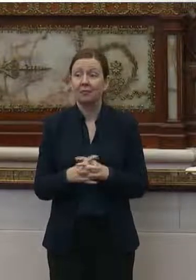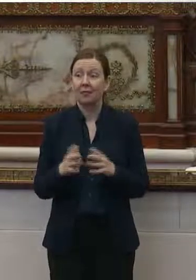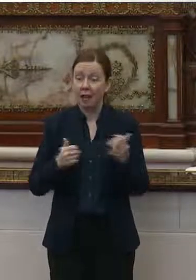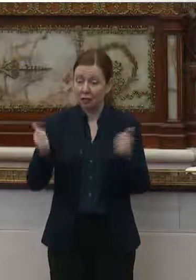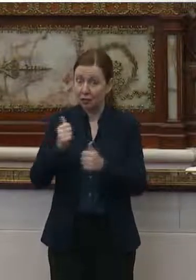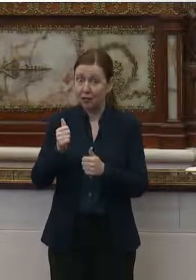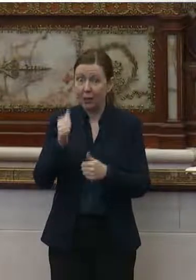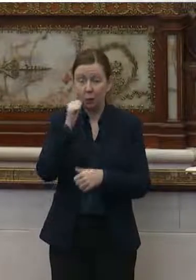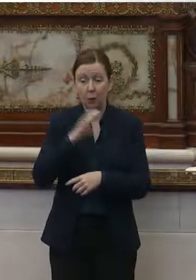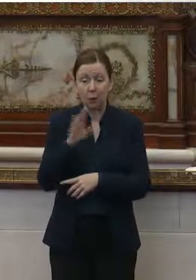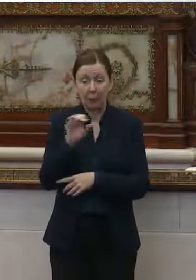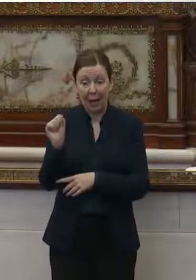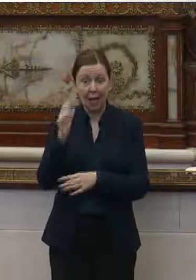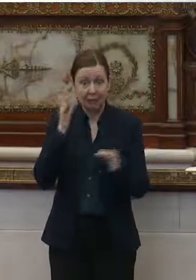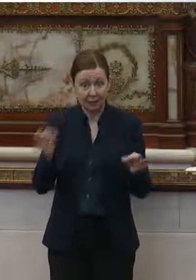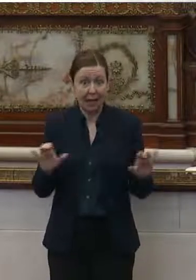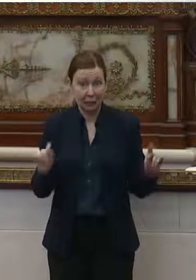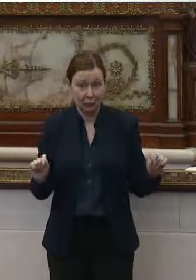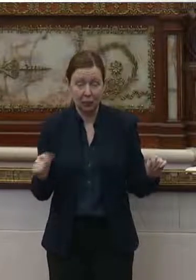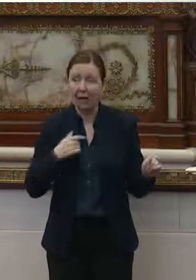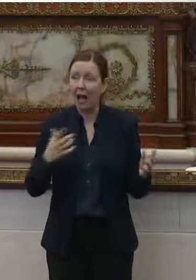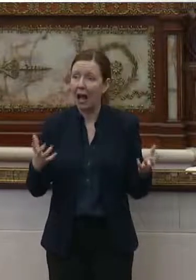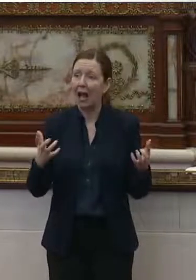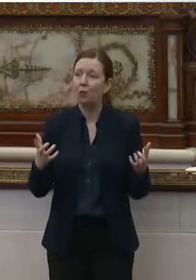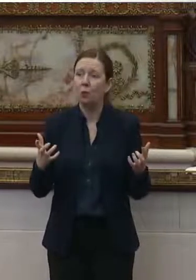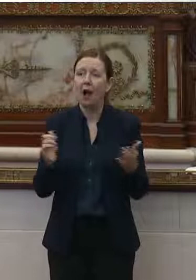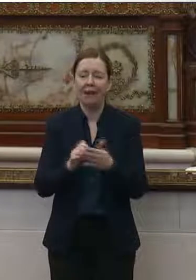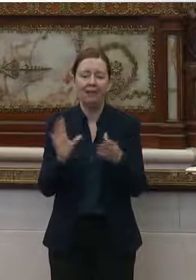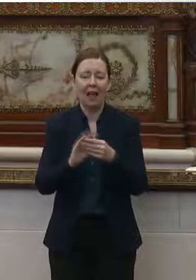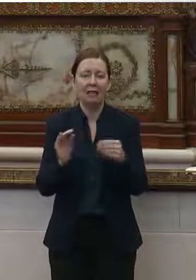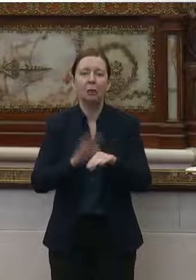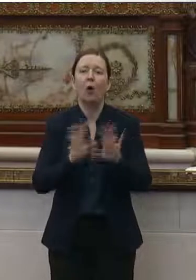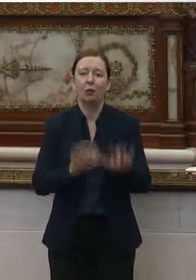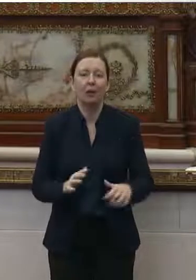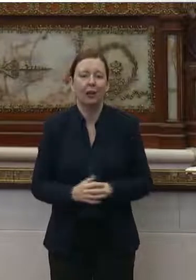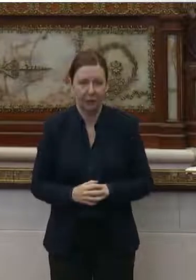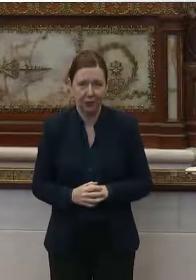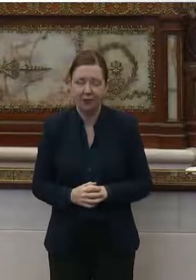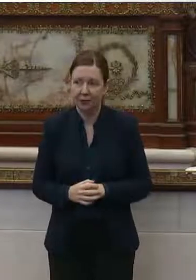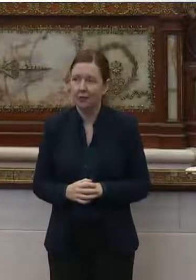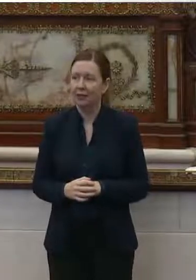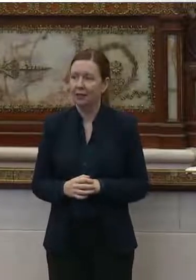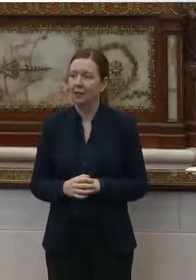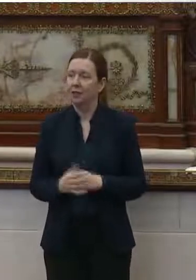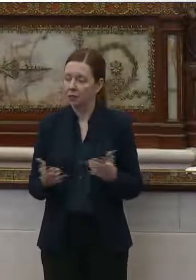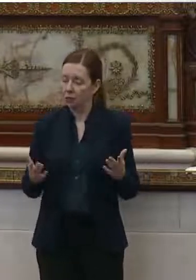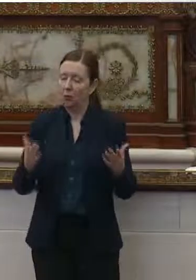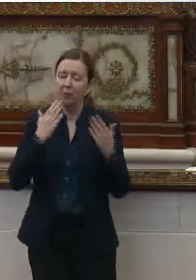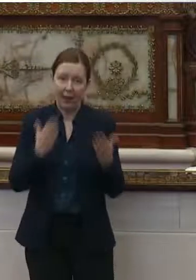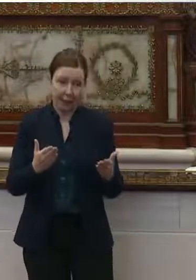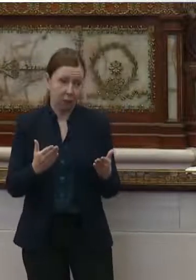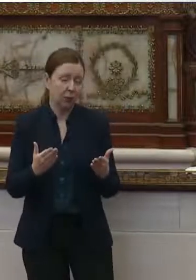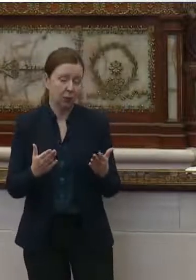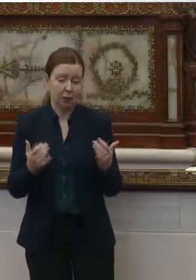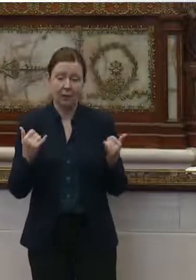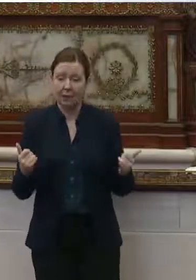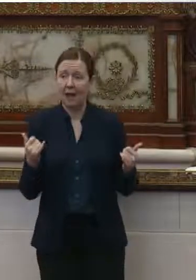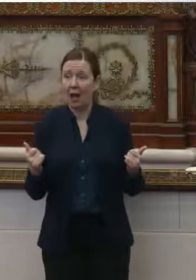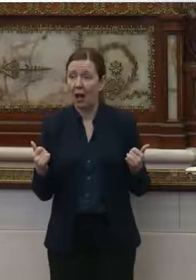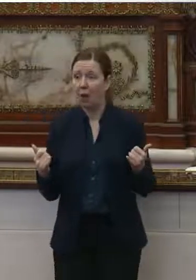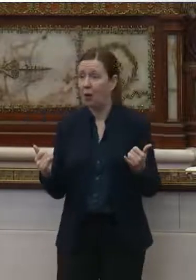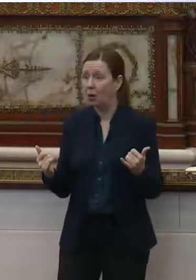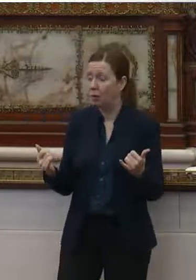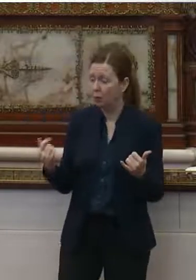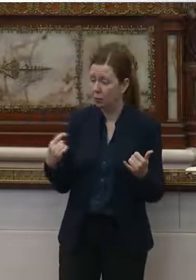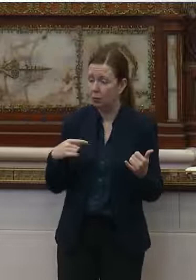Chairwoman Bass decided to do it, I wanted that story on the record and thank you. So now we've evolved to,